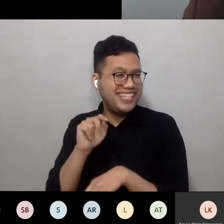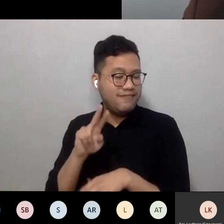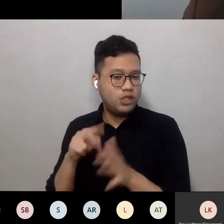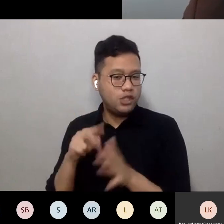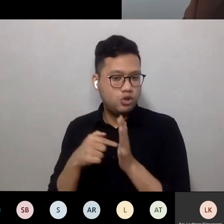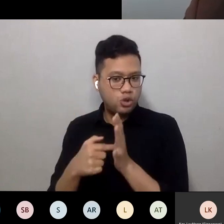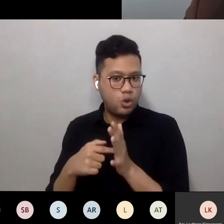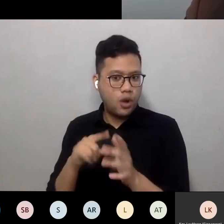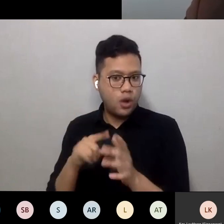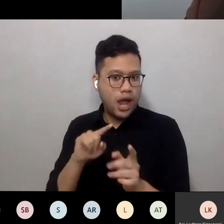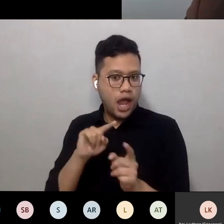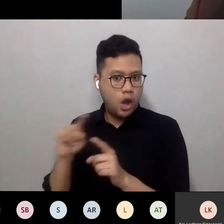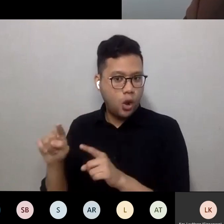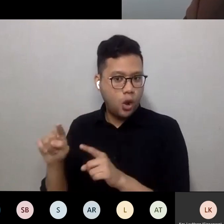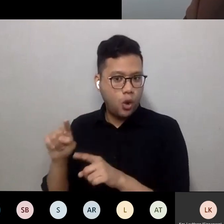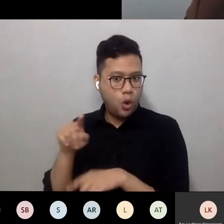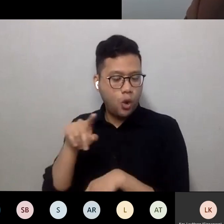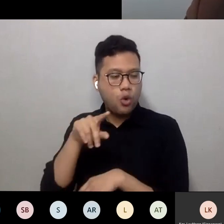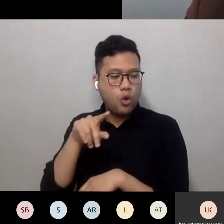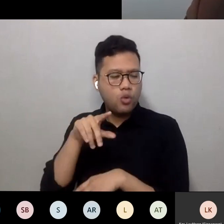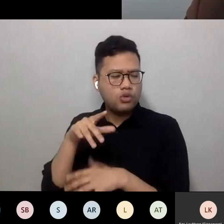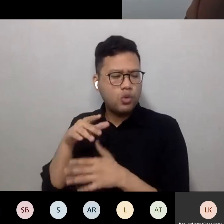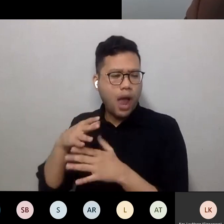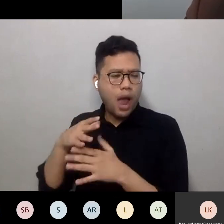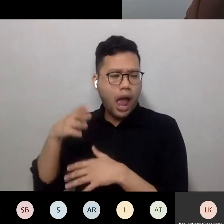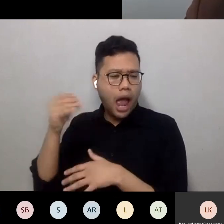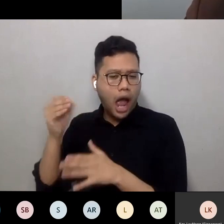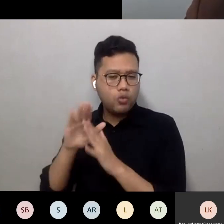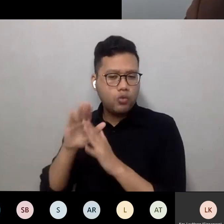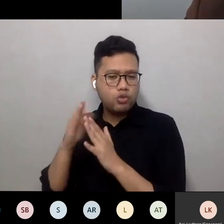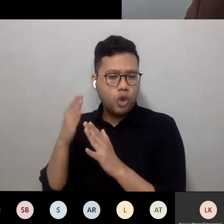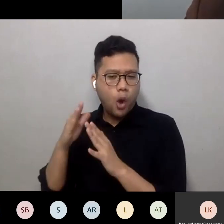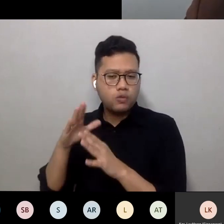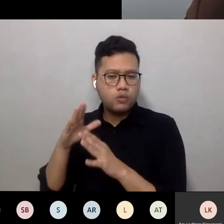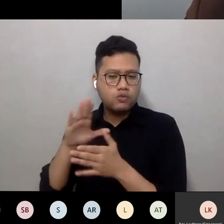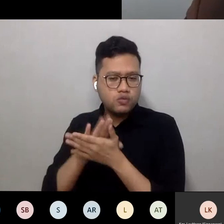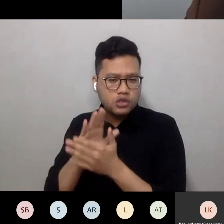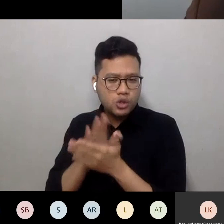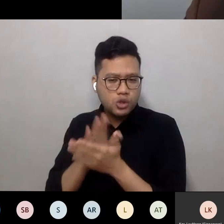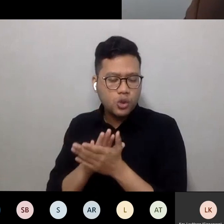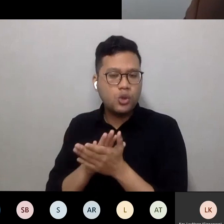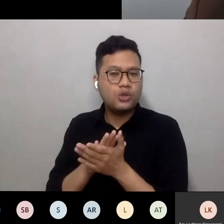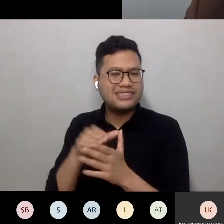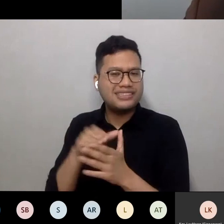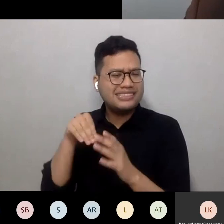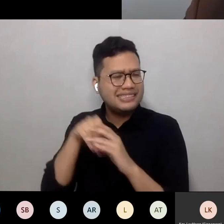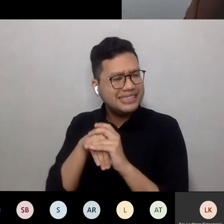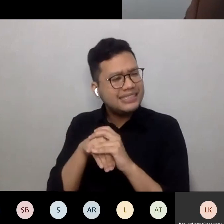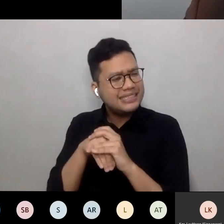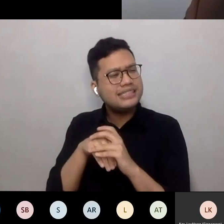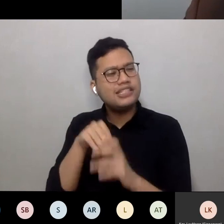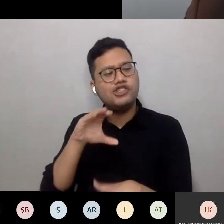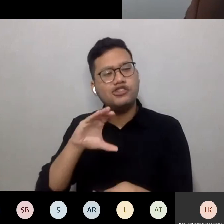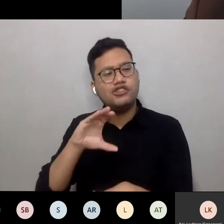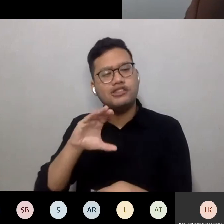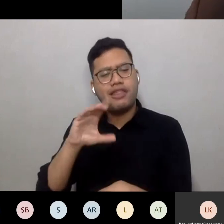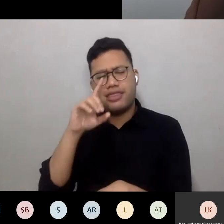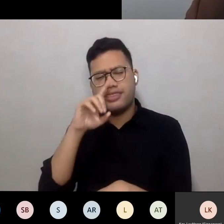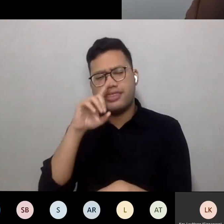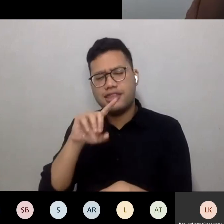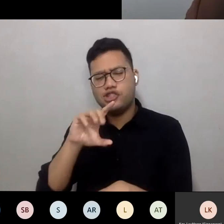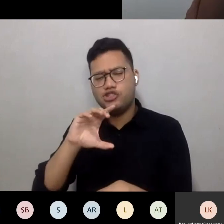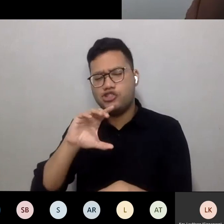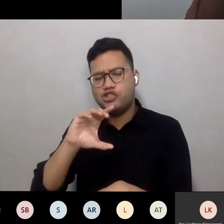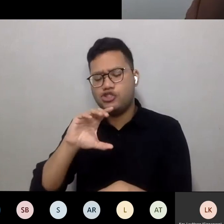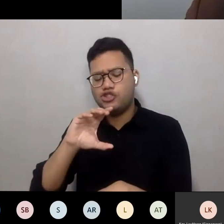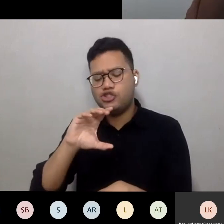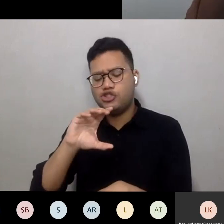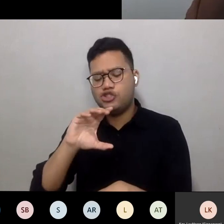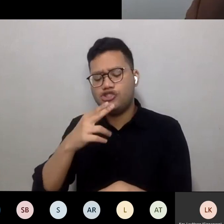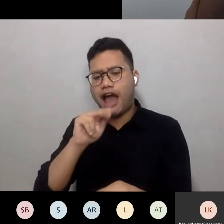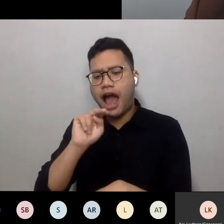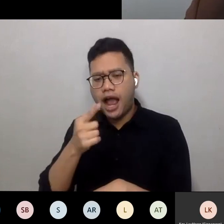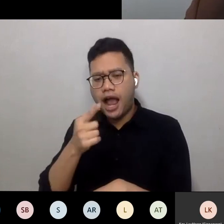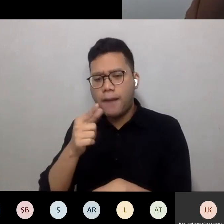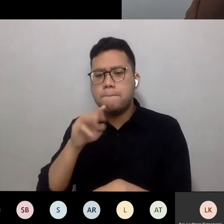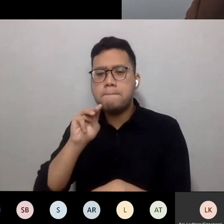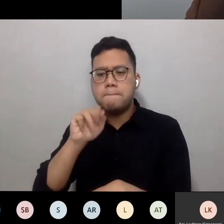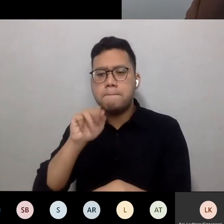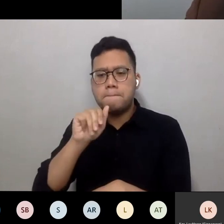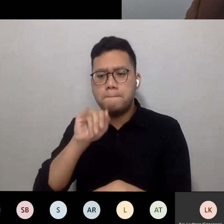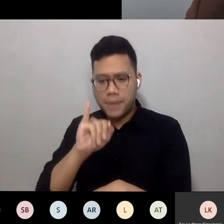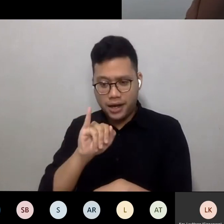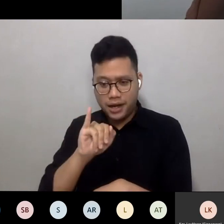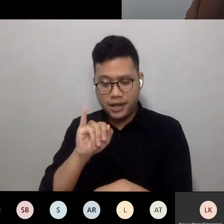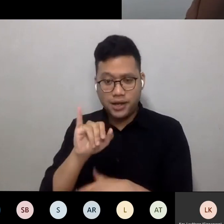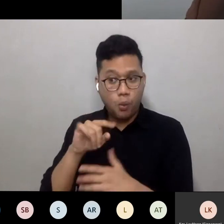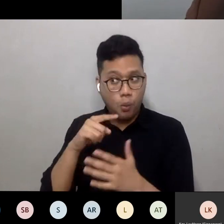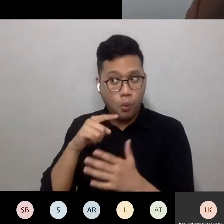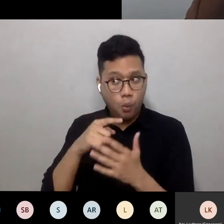school called the Panyaden School in, I think it was in Chiang Mai, if I'm not mistaken. And what